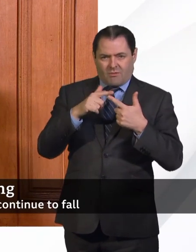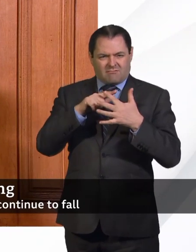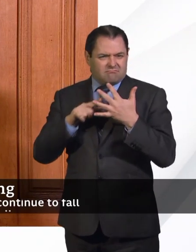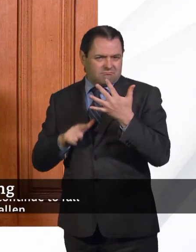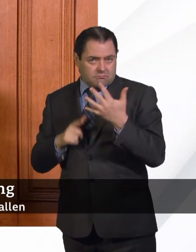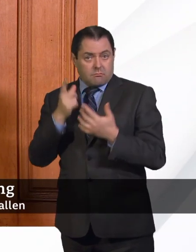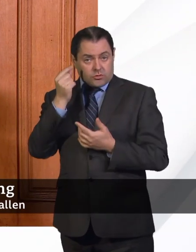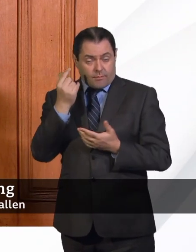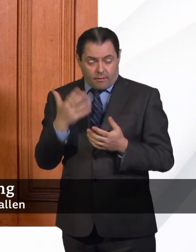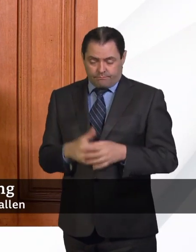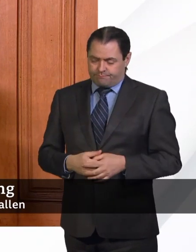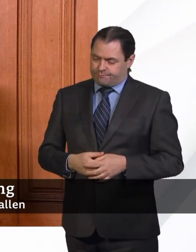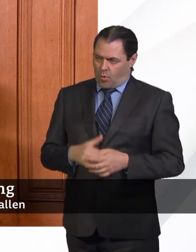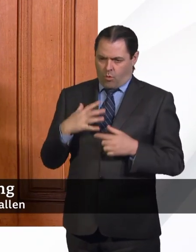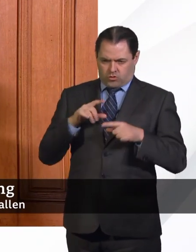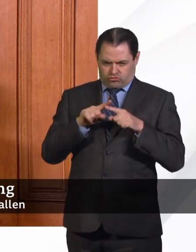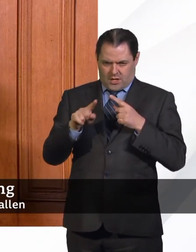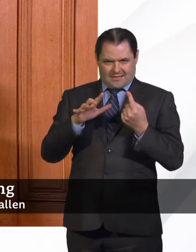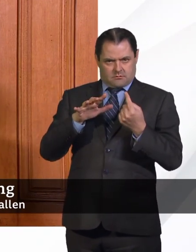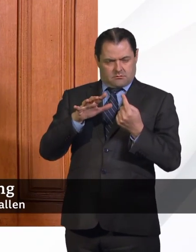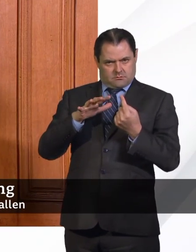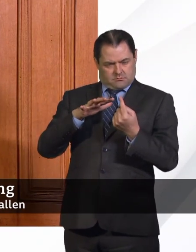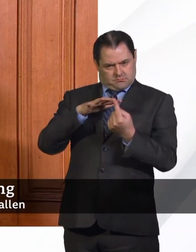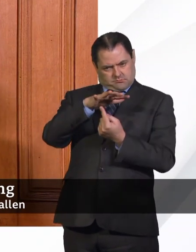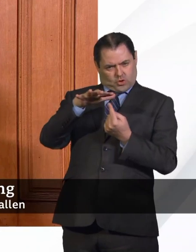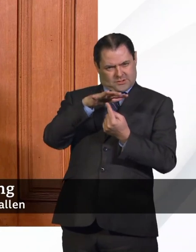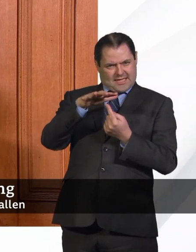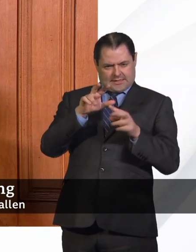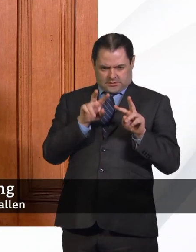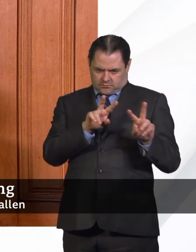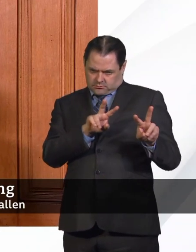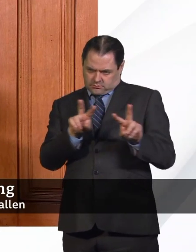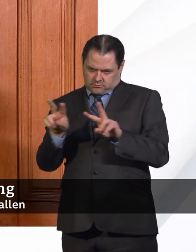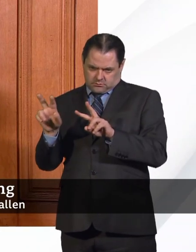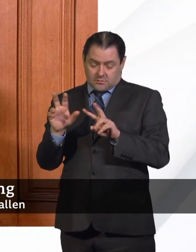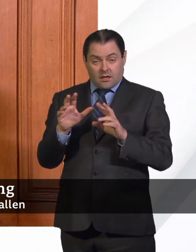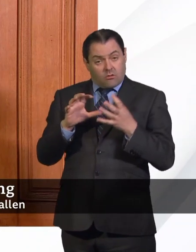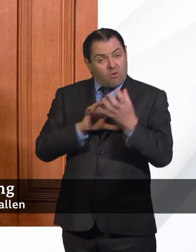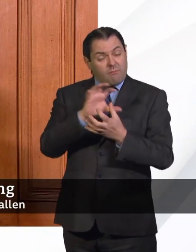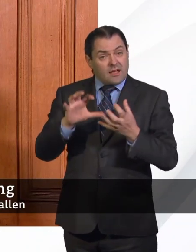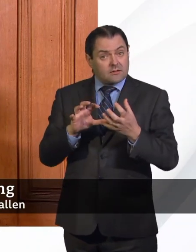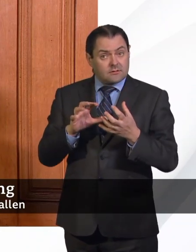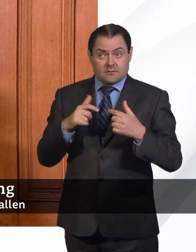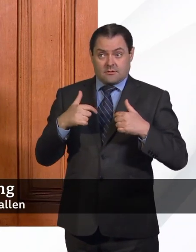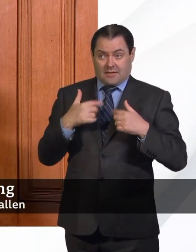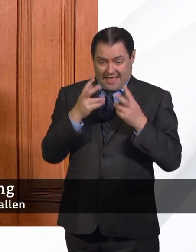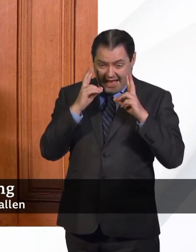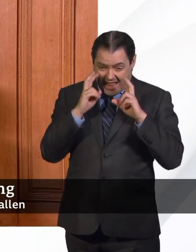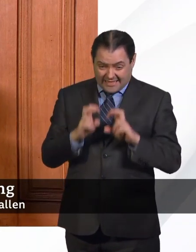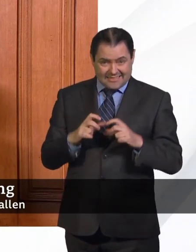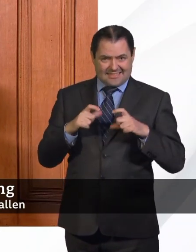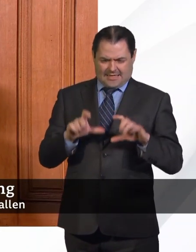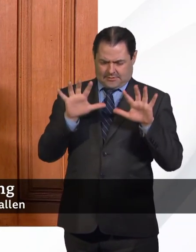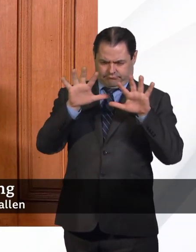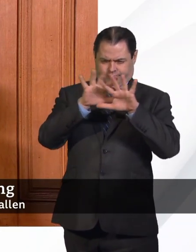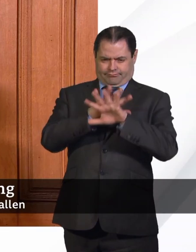context and really present it as clearly as we could. And it is complicated. Even after we've done the analyses, it